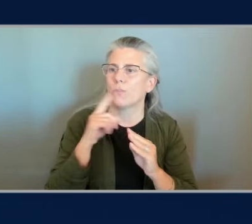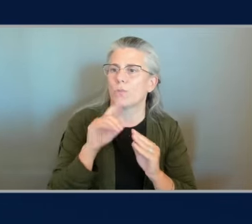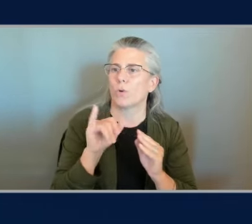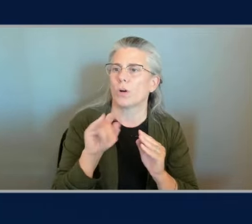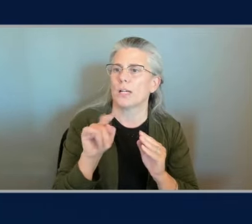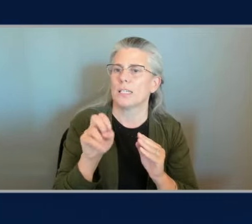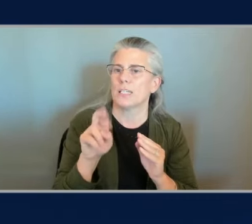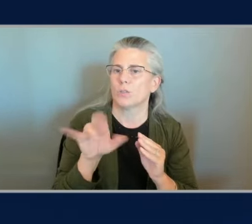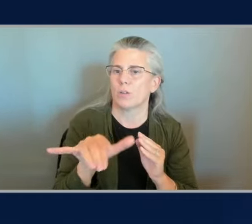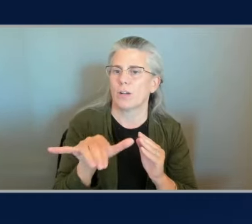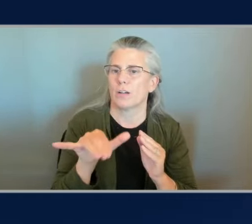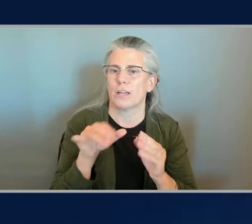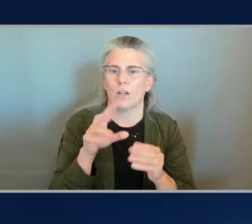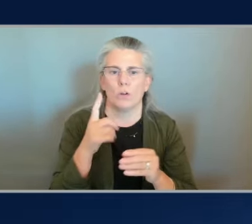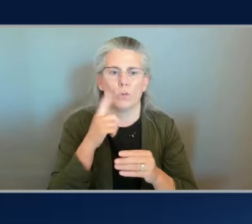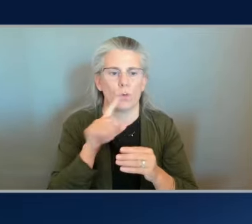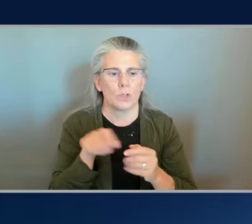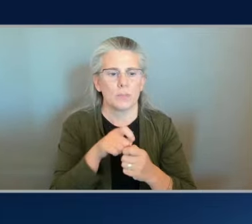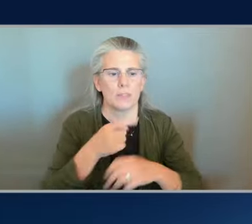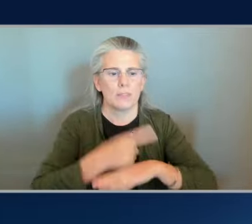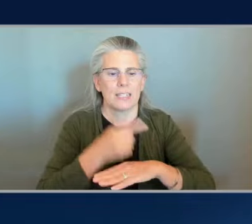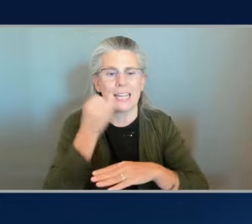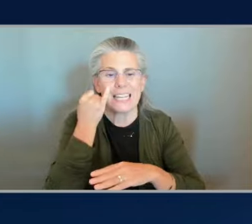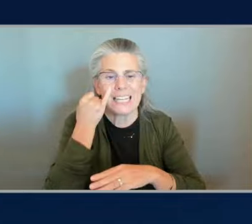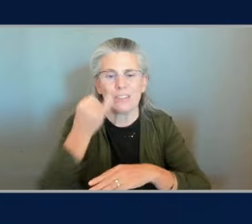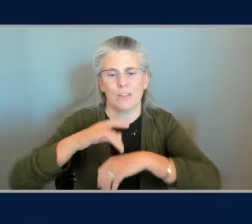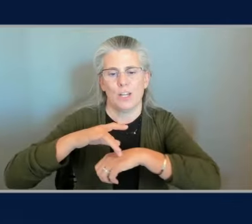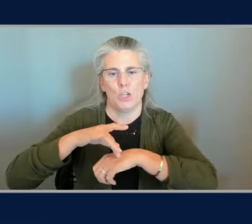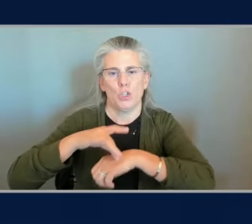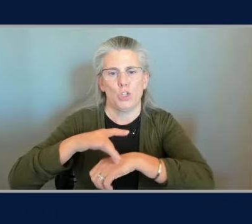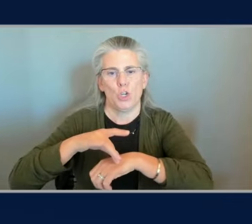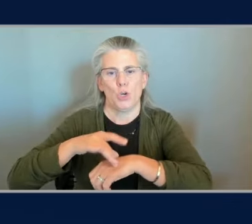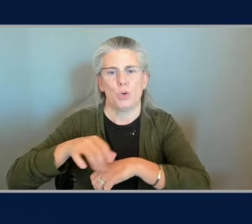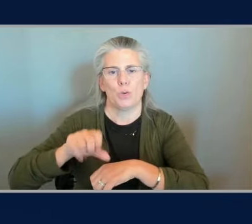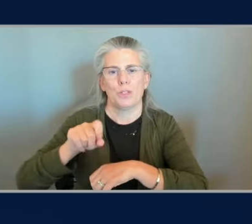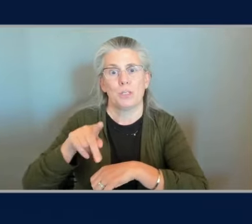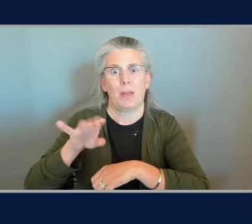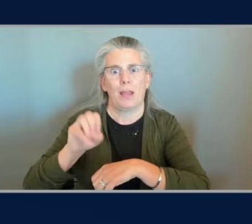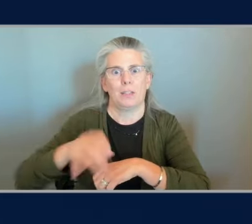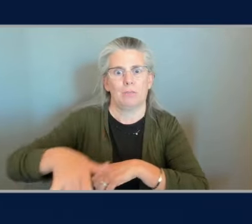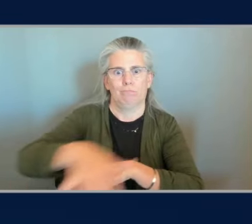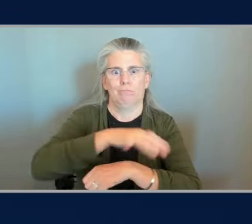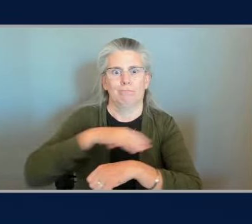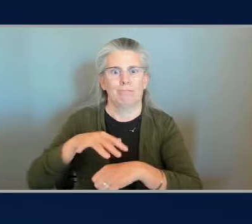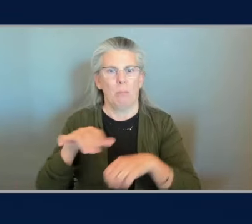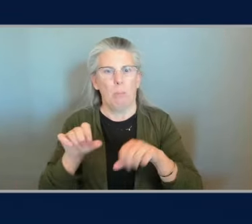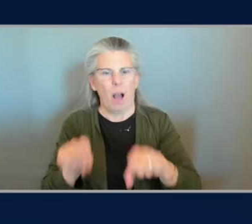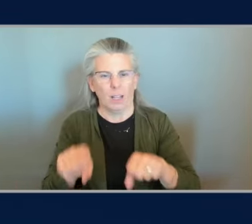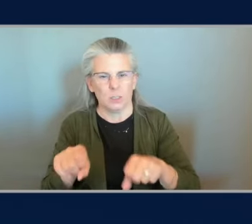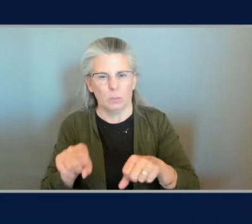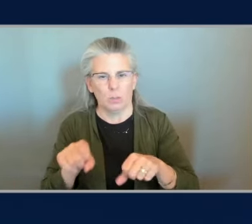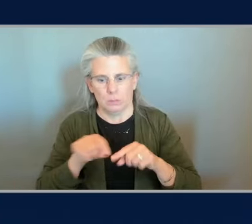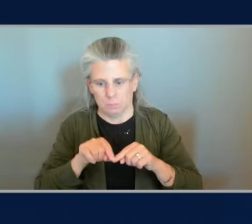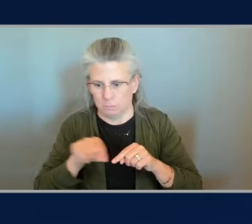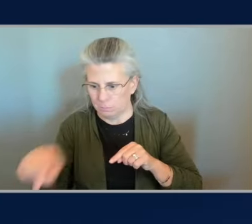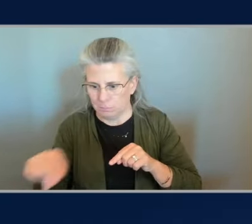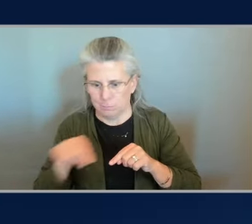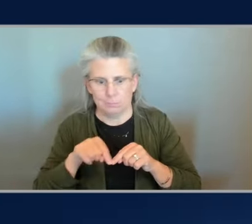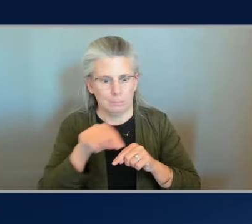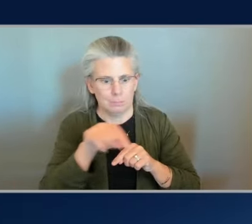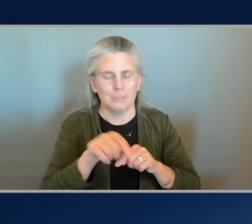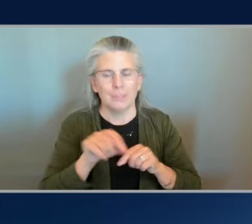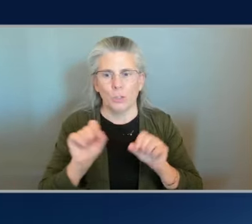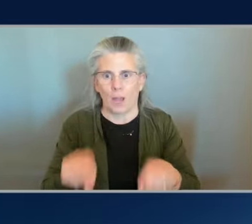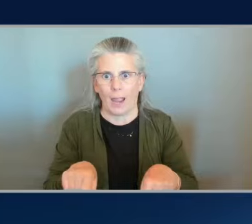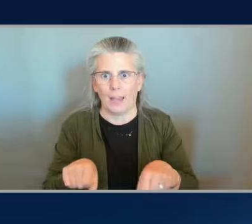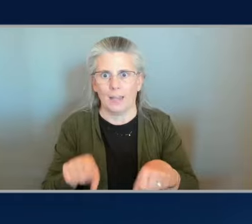they're like geospatially possible to do and if we would recommend it and it was good at doing the first thing less good at if we